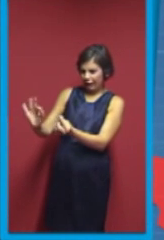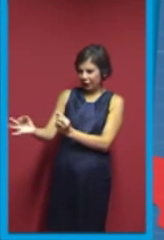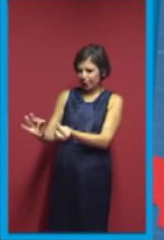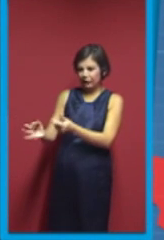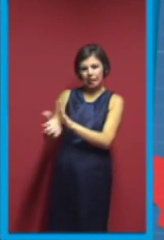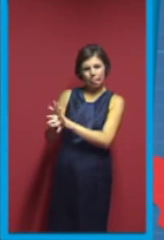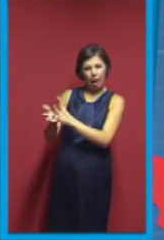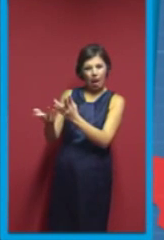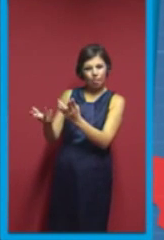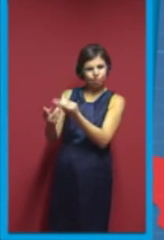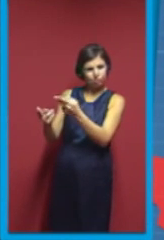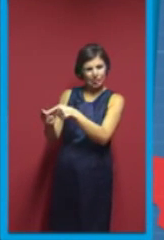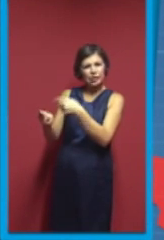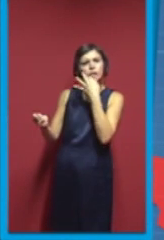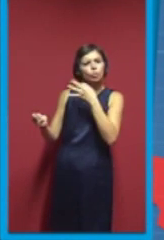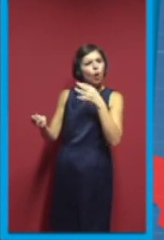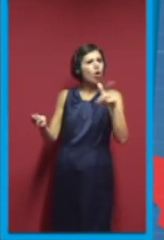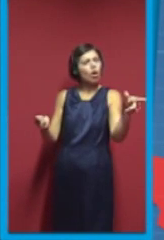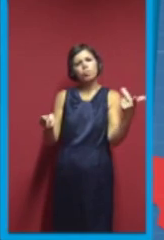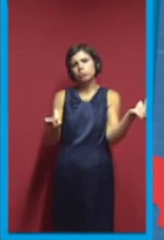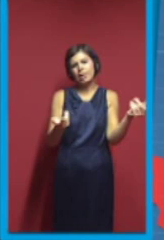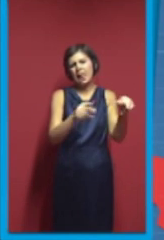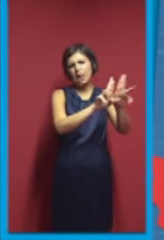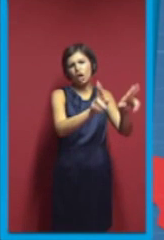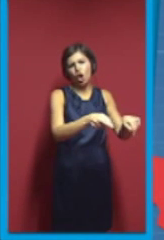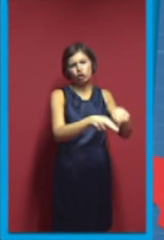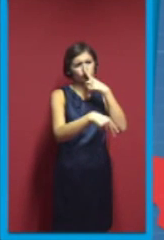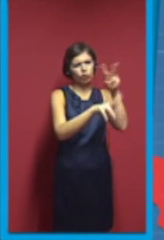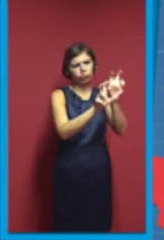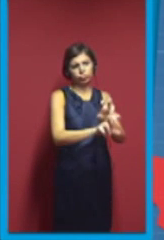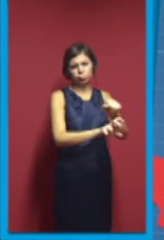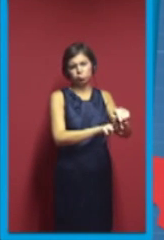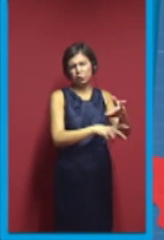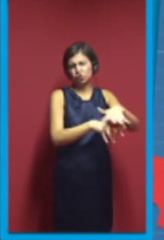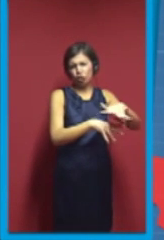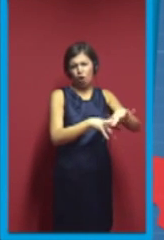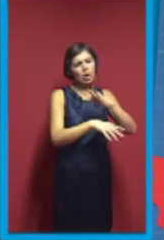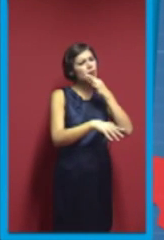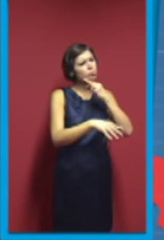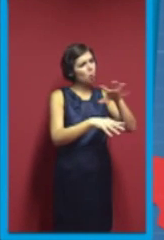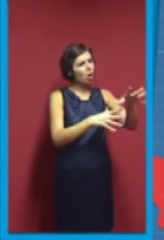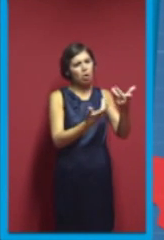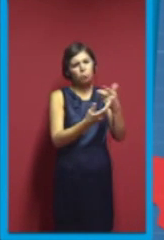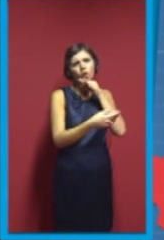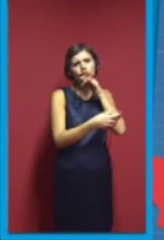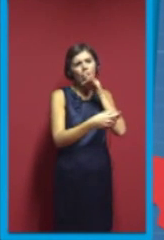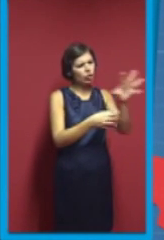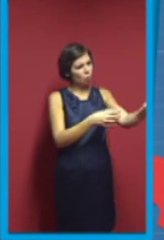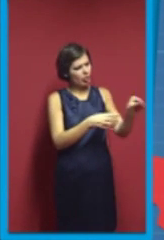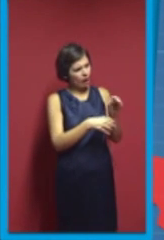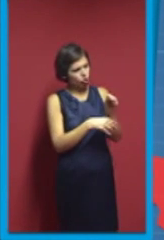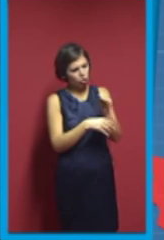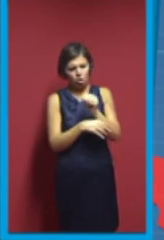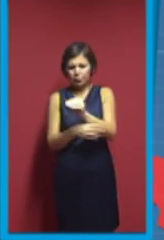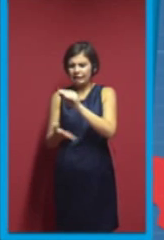to print, and there's not too many of them, and was succeeded by better designs. But this printer still lives,